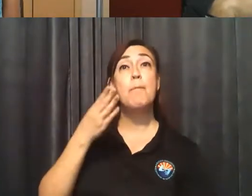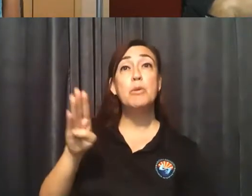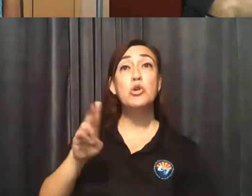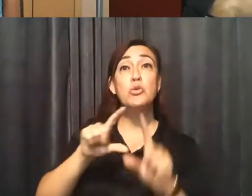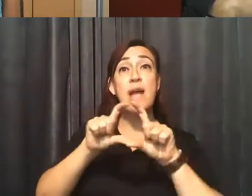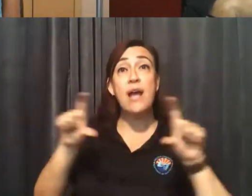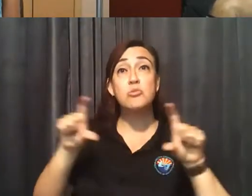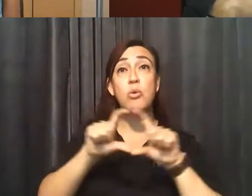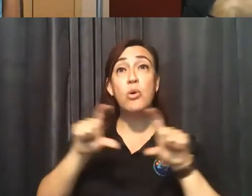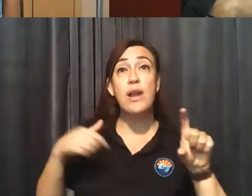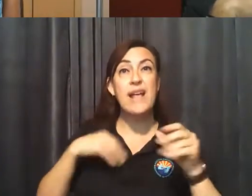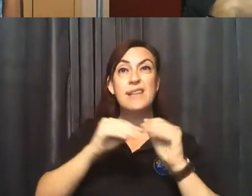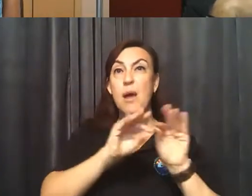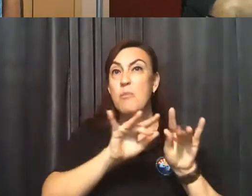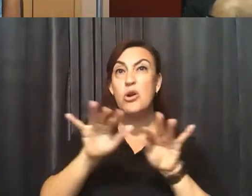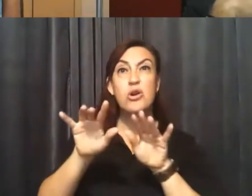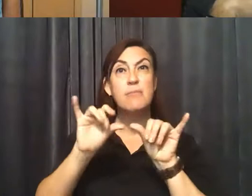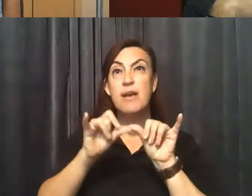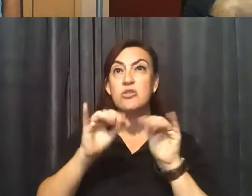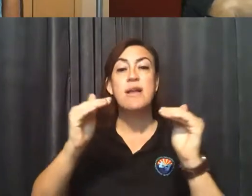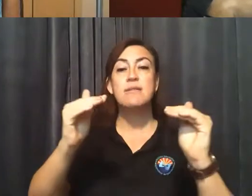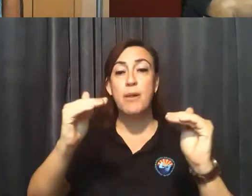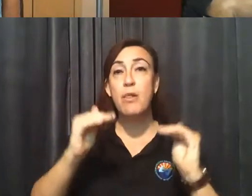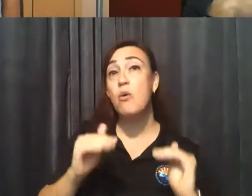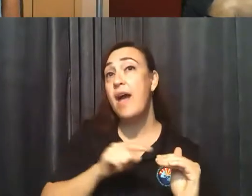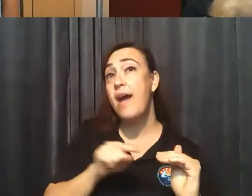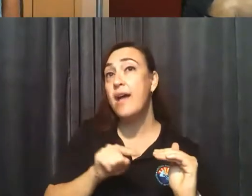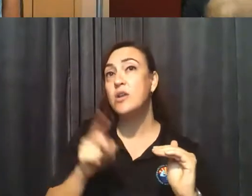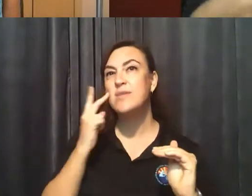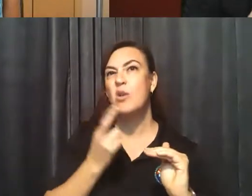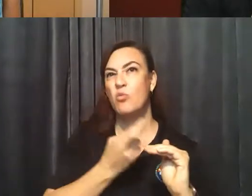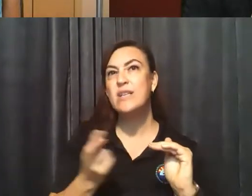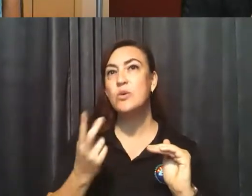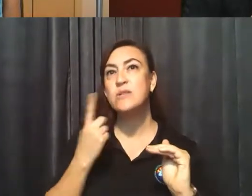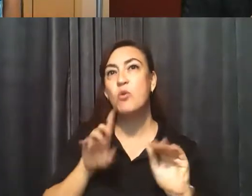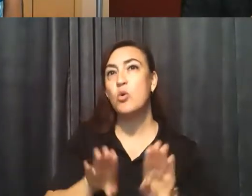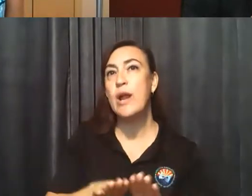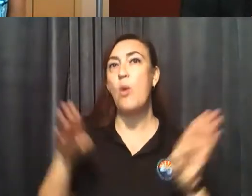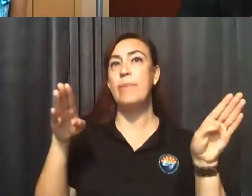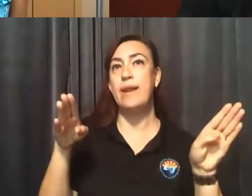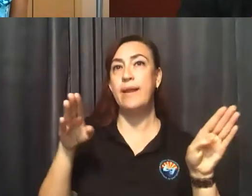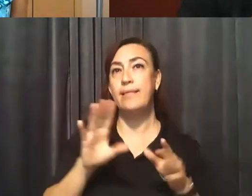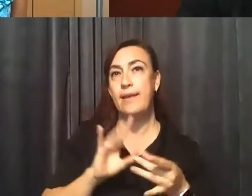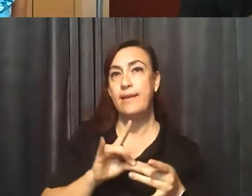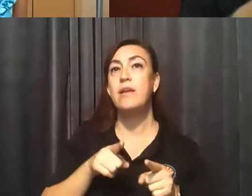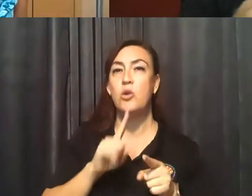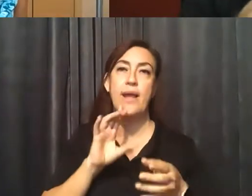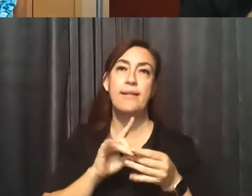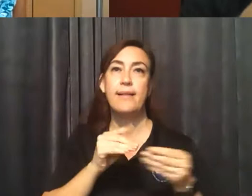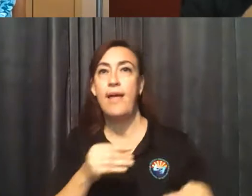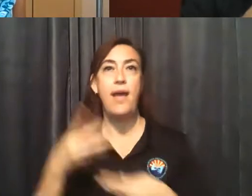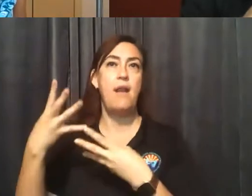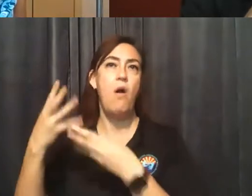numbers and metrics of today. There's a resources for reopening link that you can go to and that has all of that